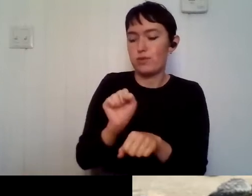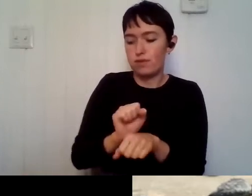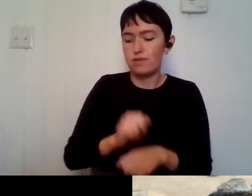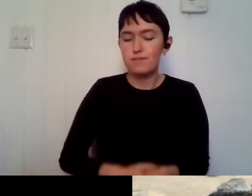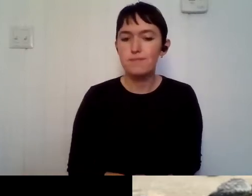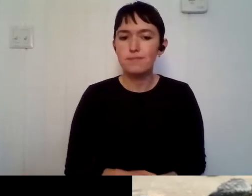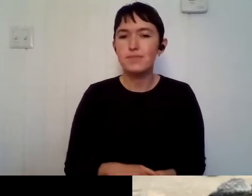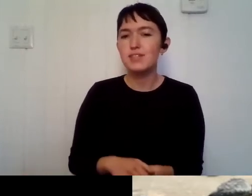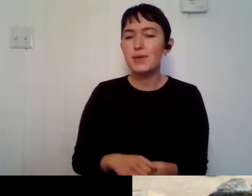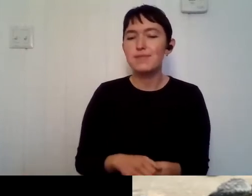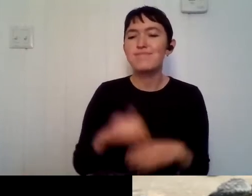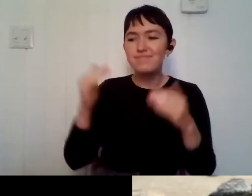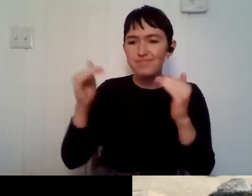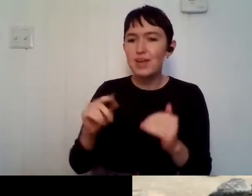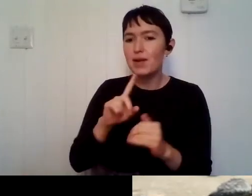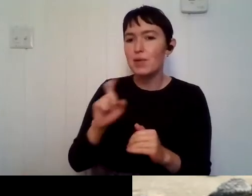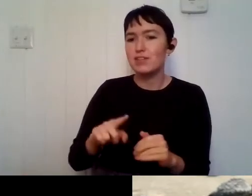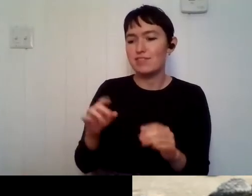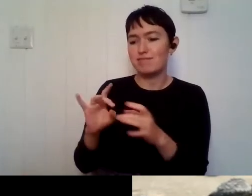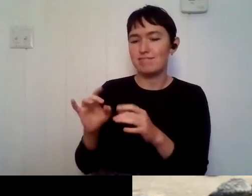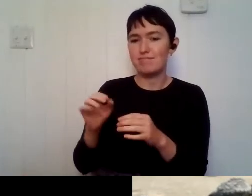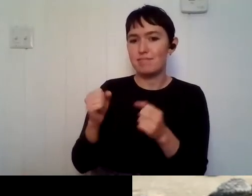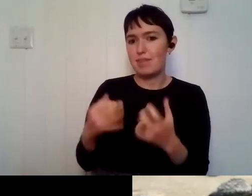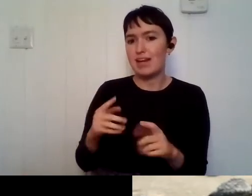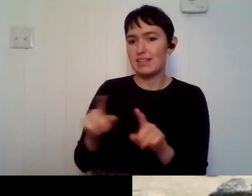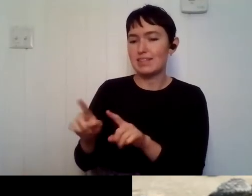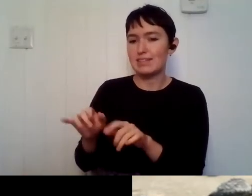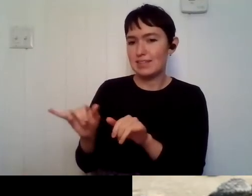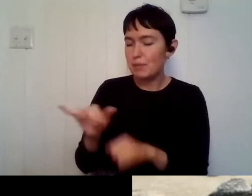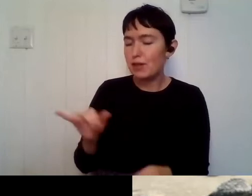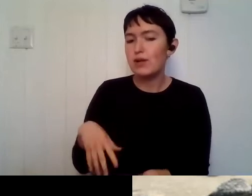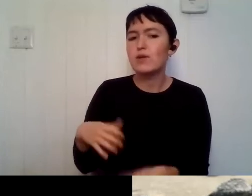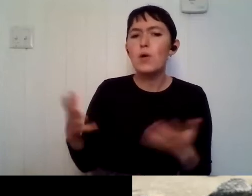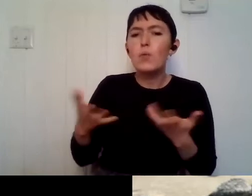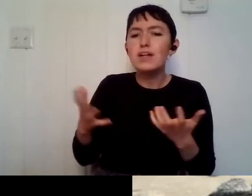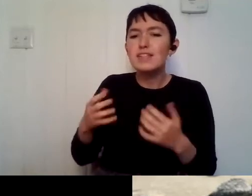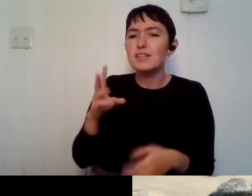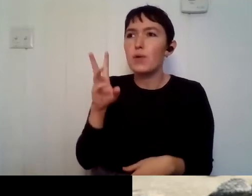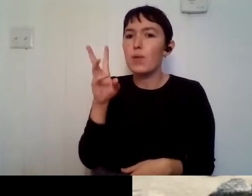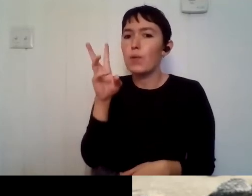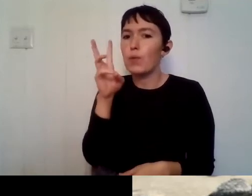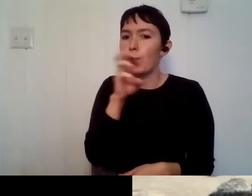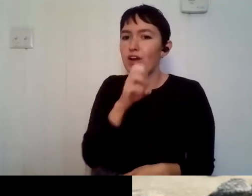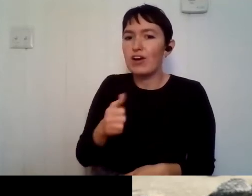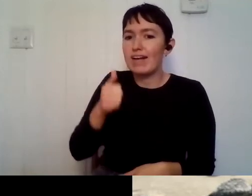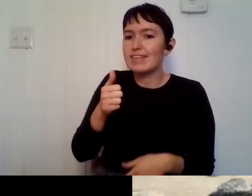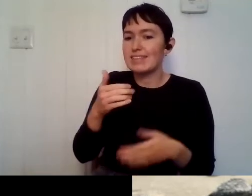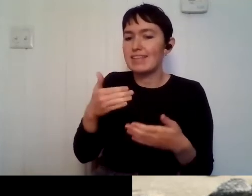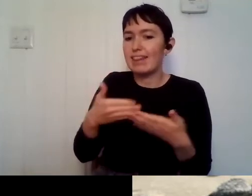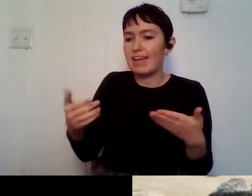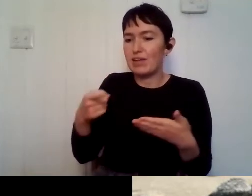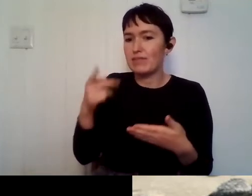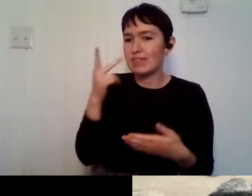what's like the weirdest thing you've seen working near the ocean? Um, I would say one of the weirdest